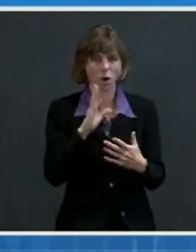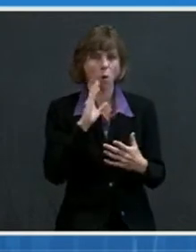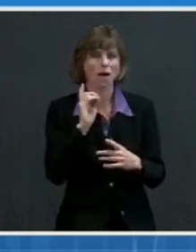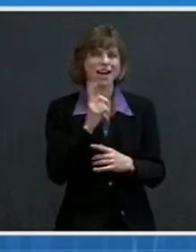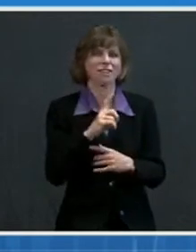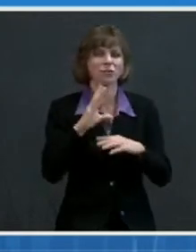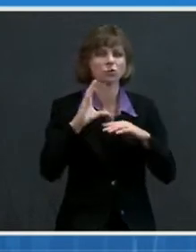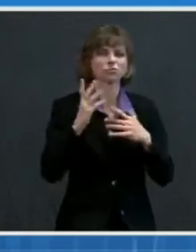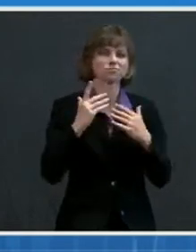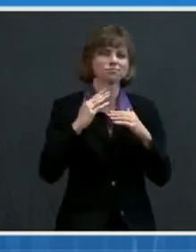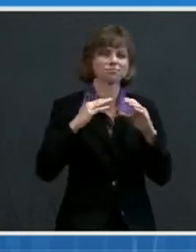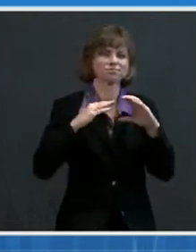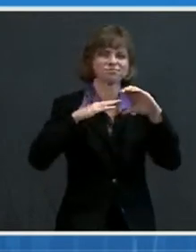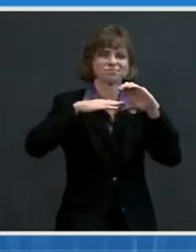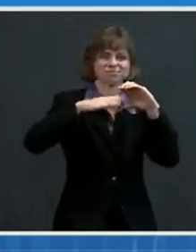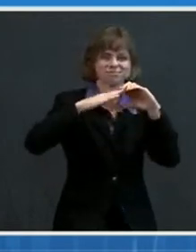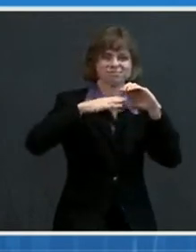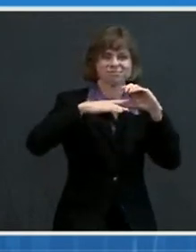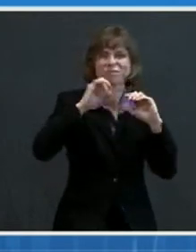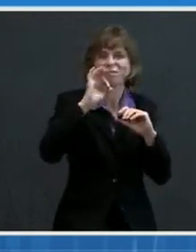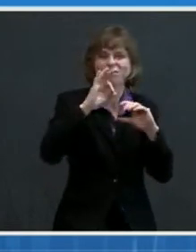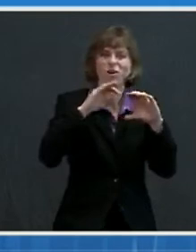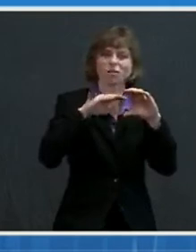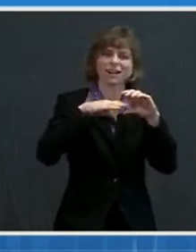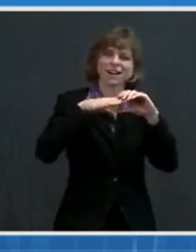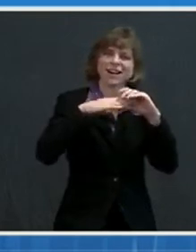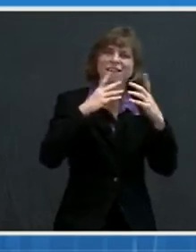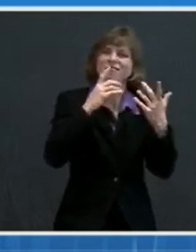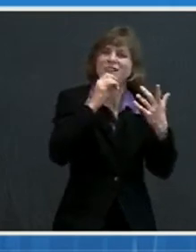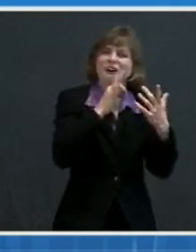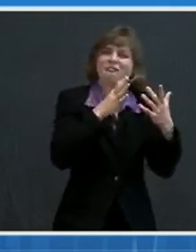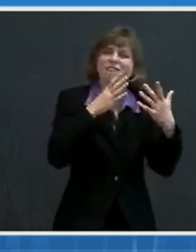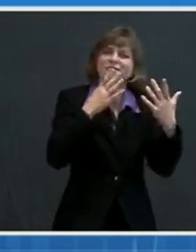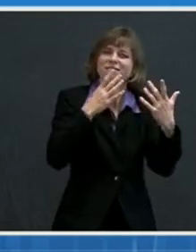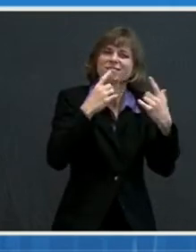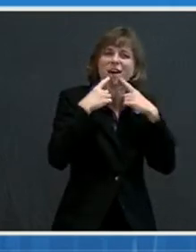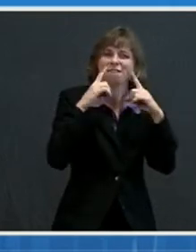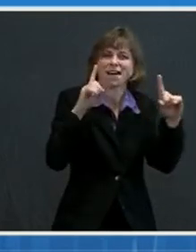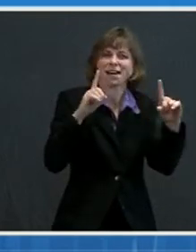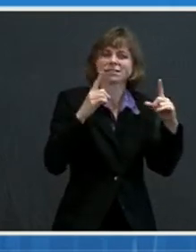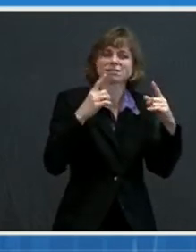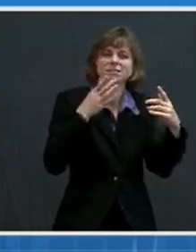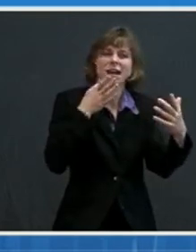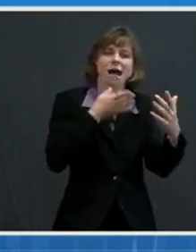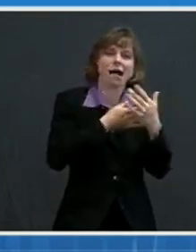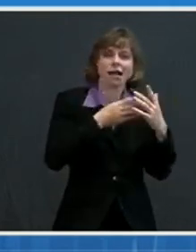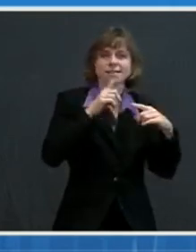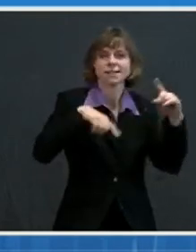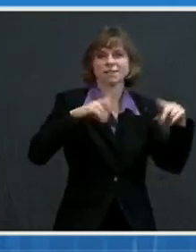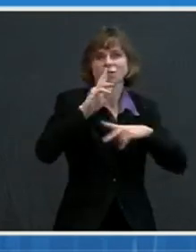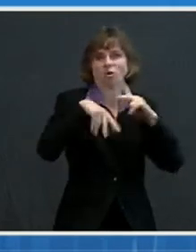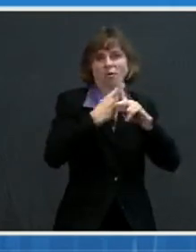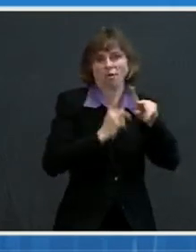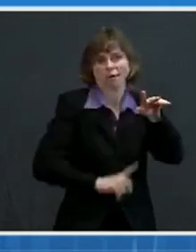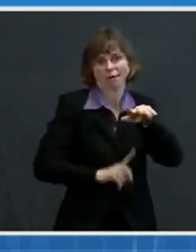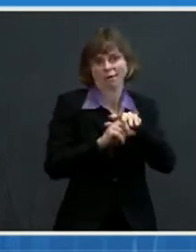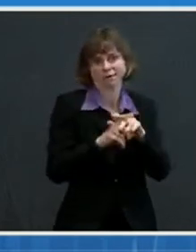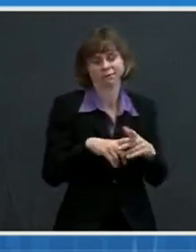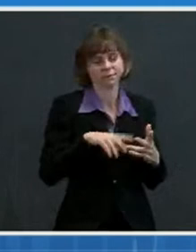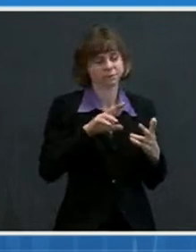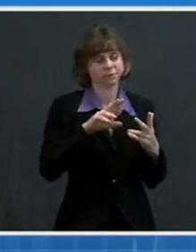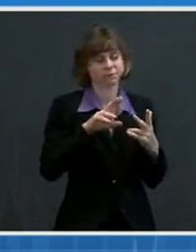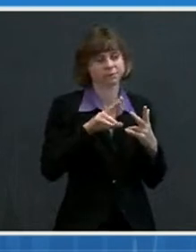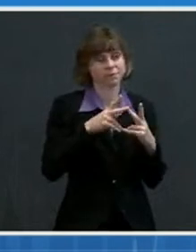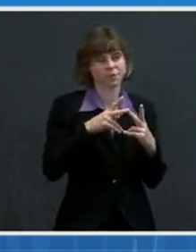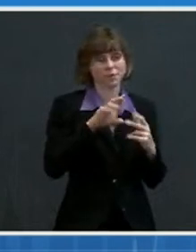against the variant. And the second, third, uh, boost is one that we